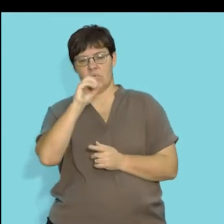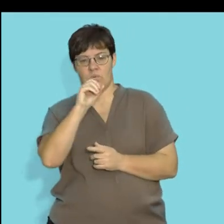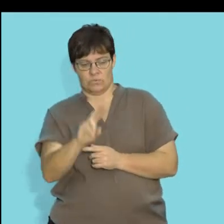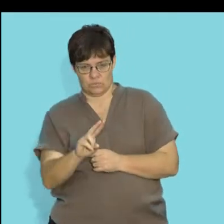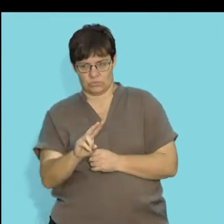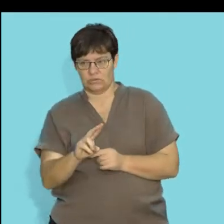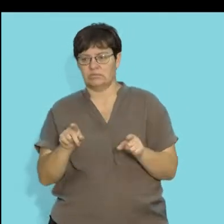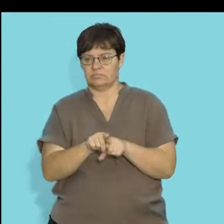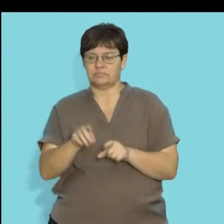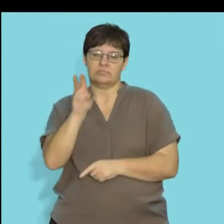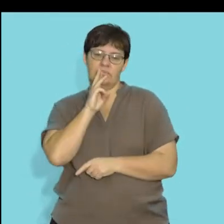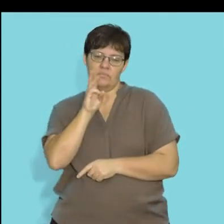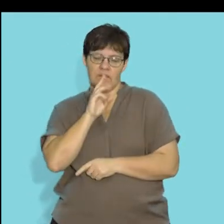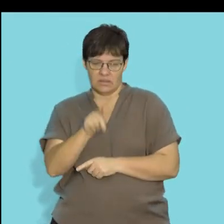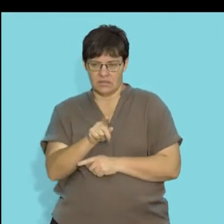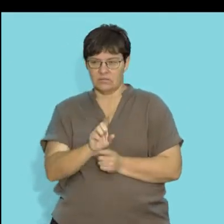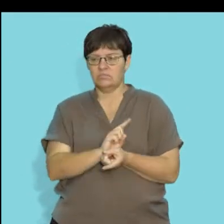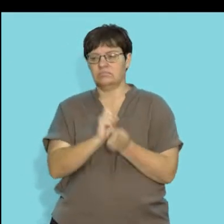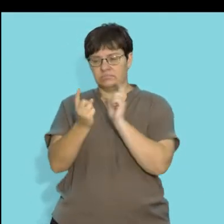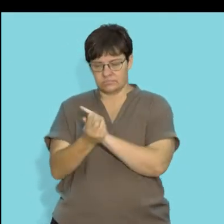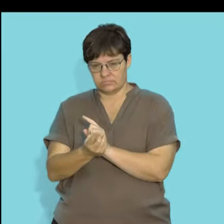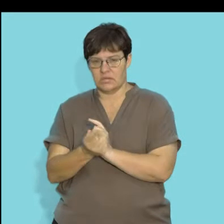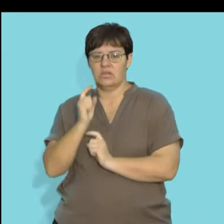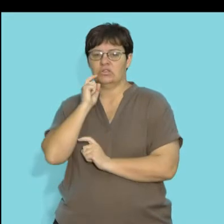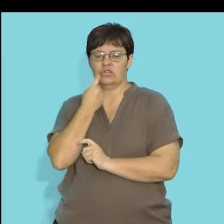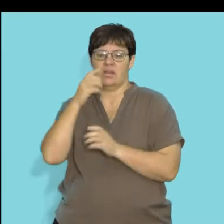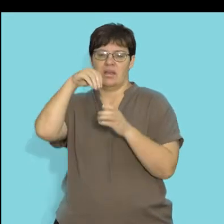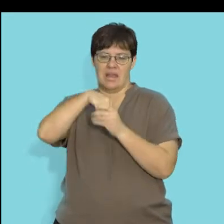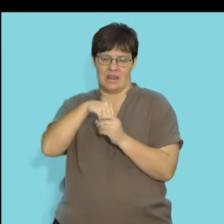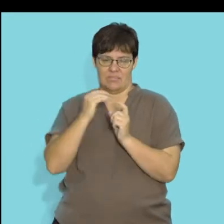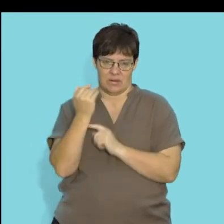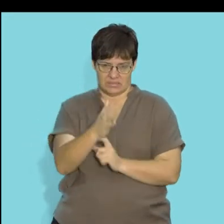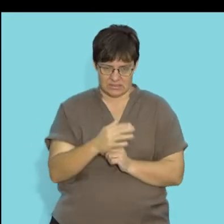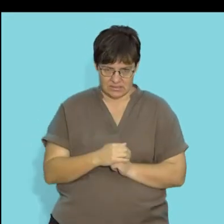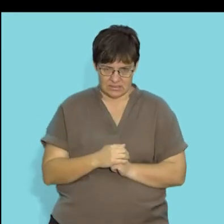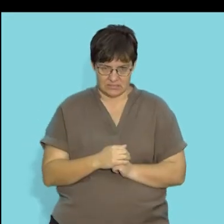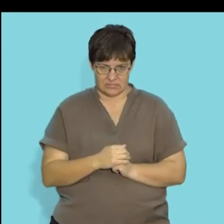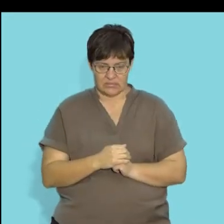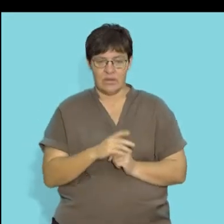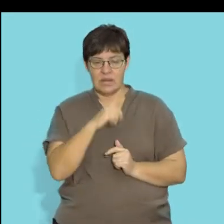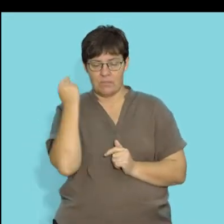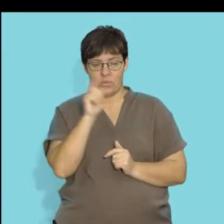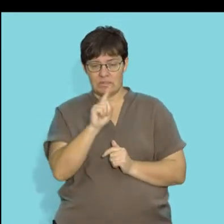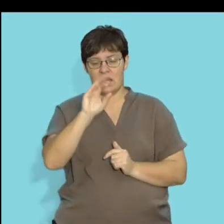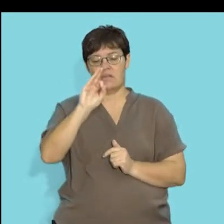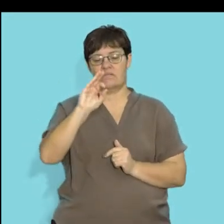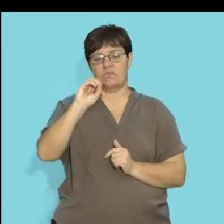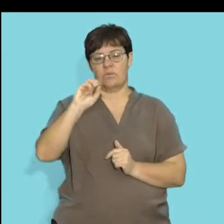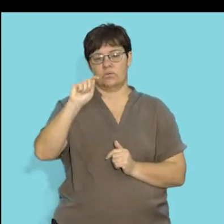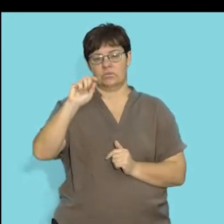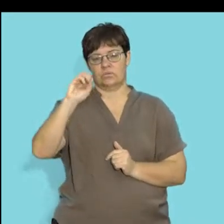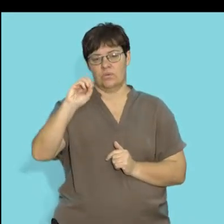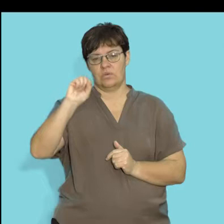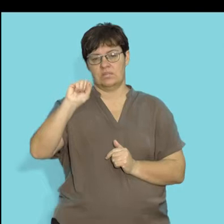dioxide as well as water to produce sugar during the process of photosynthesis.